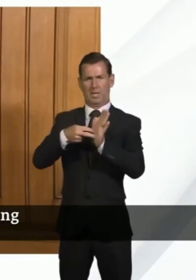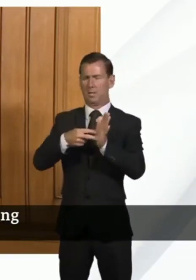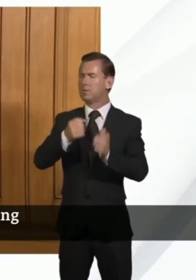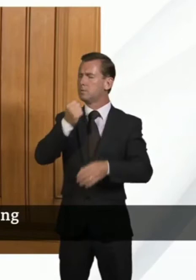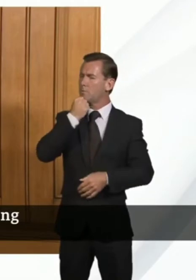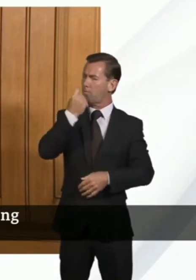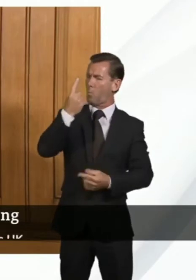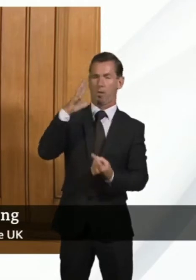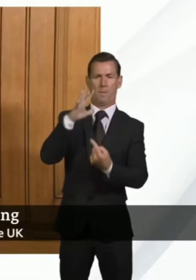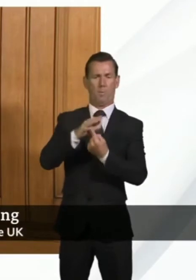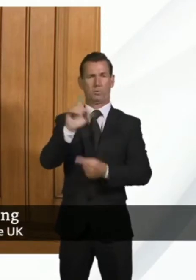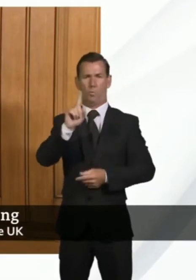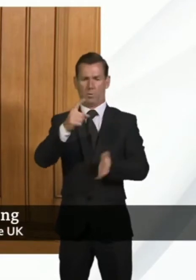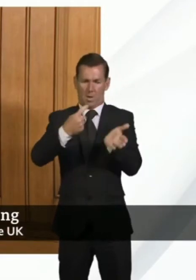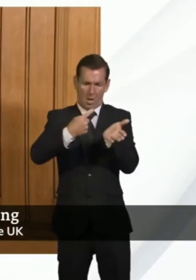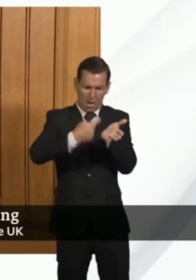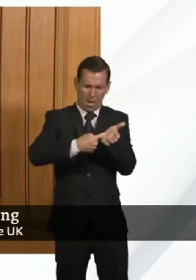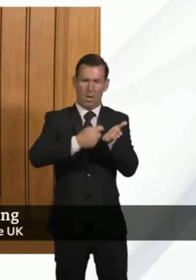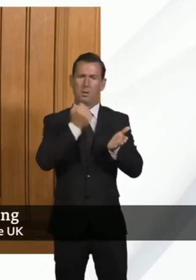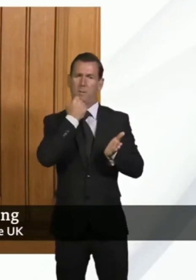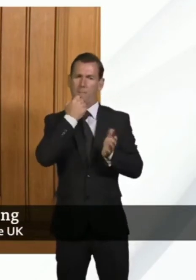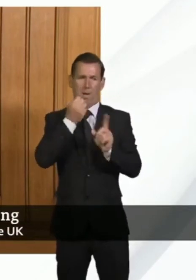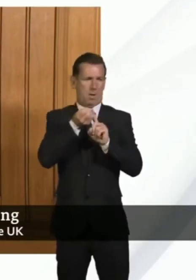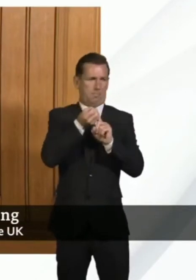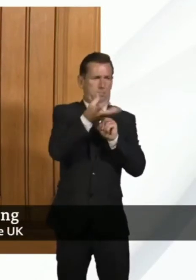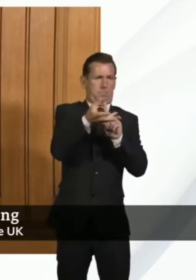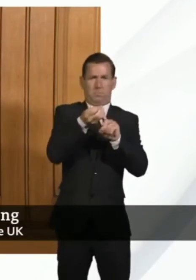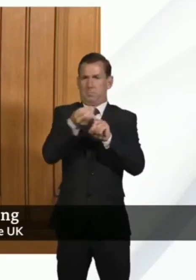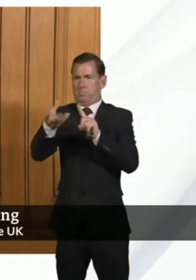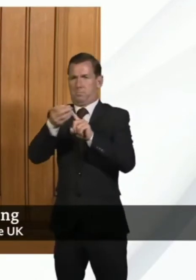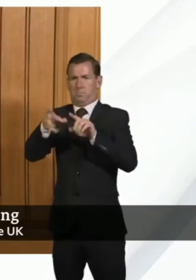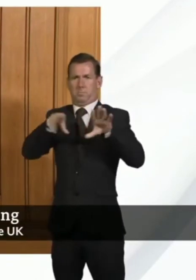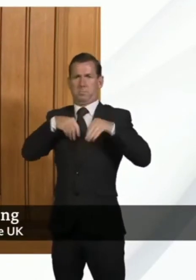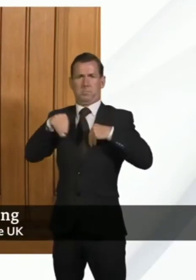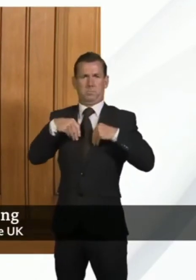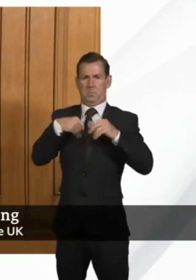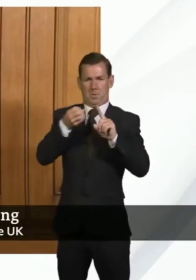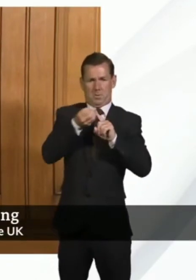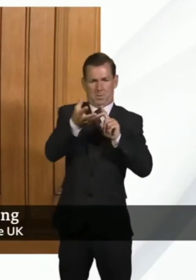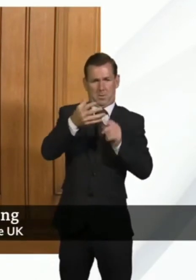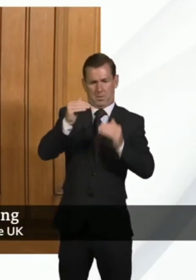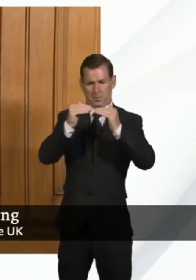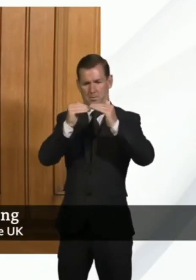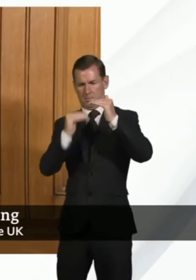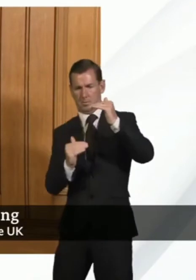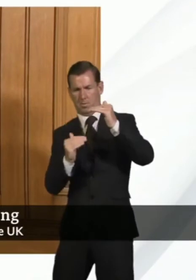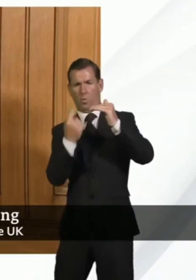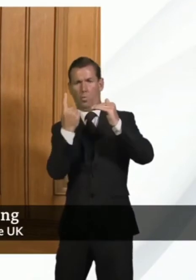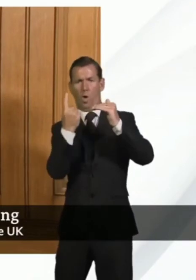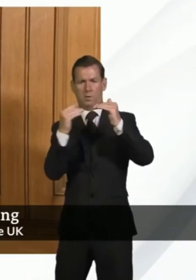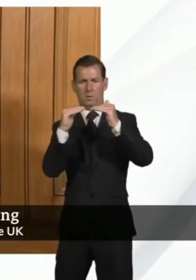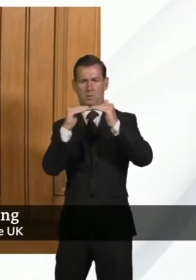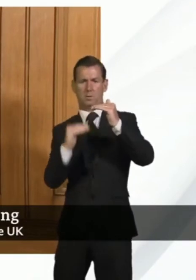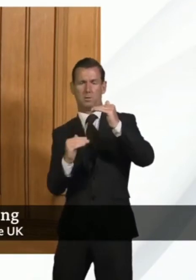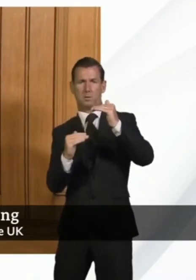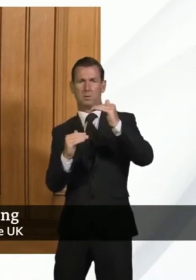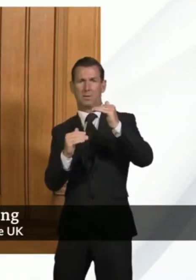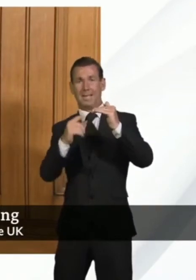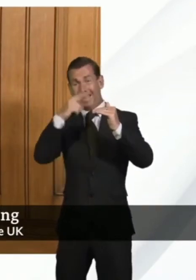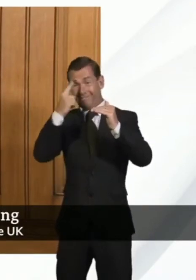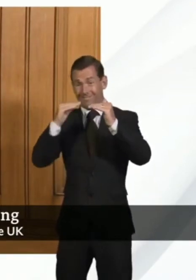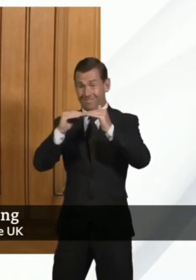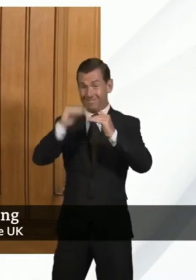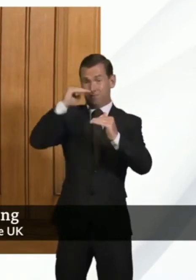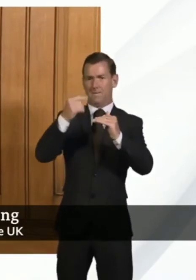the R, the R number below one, as I said a little bit earlier, because it is only by keeping the R below one that the rate of